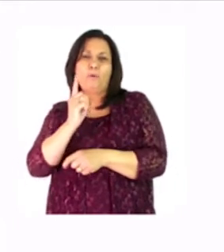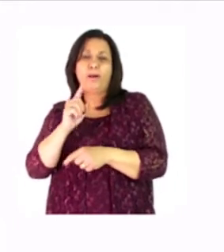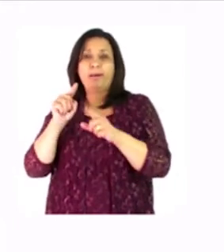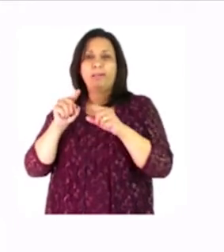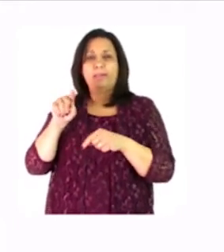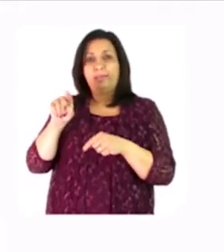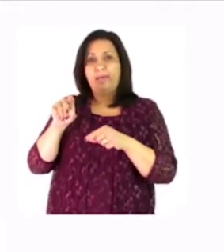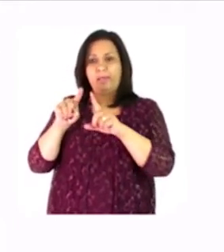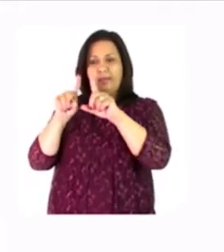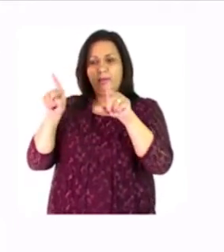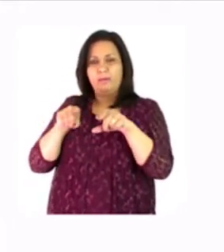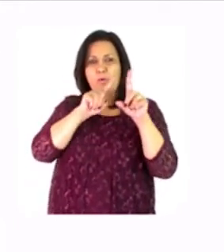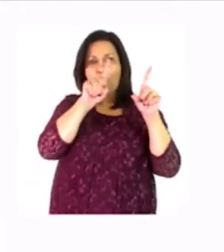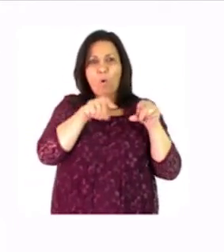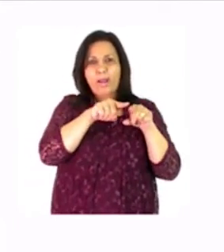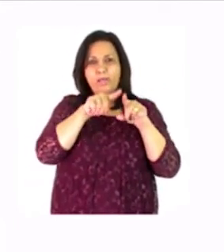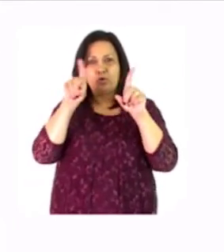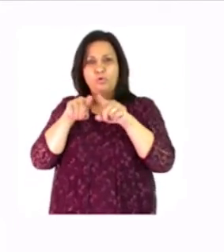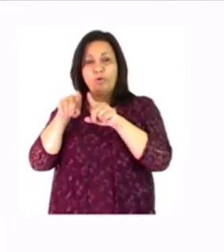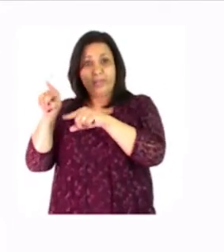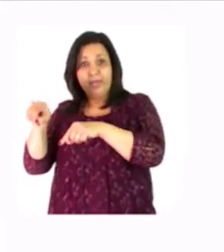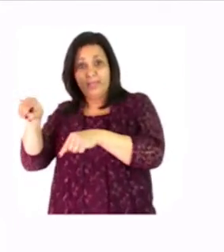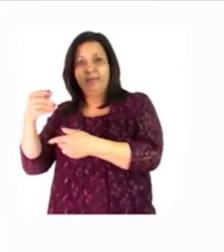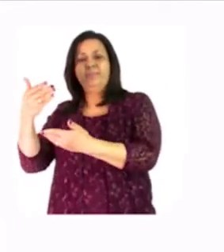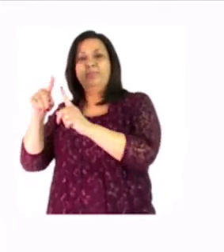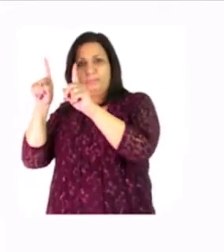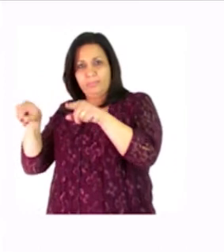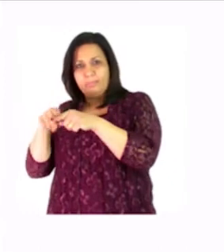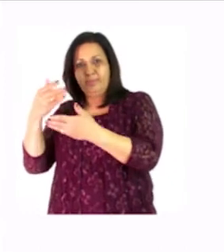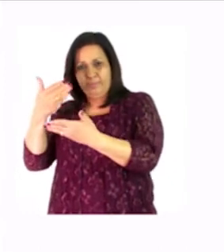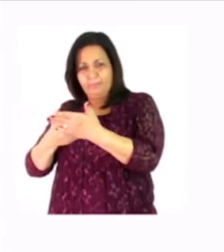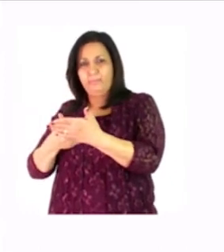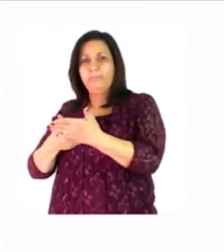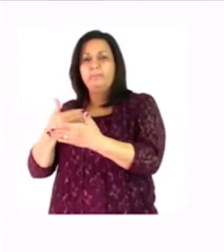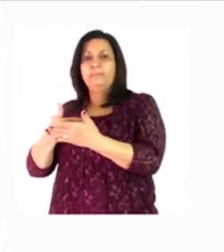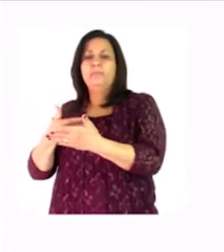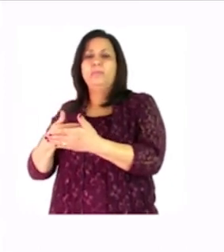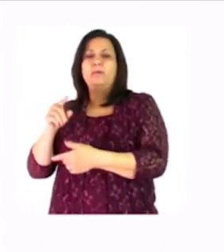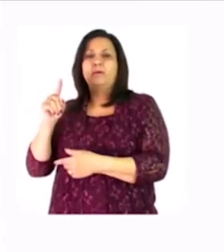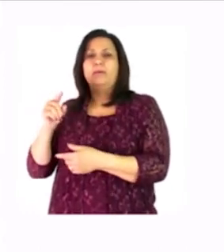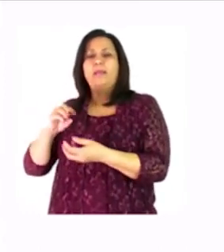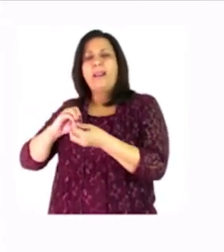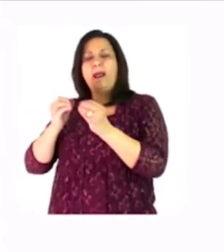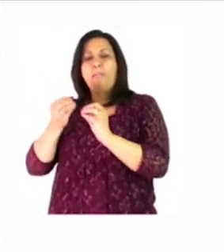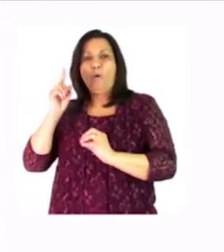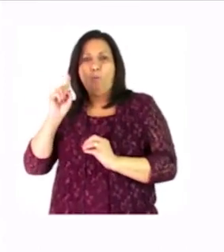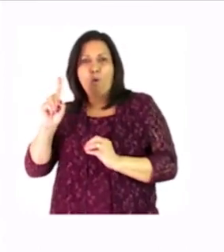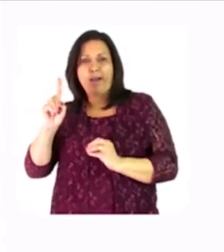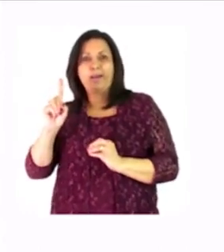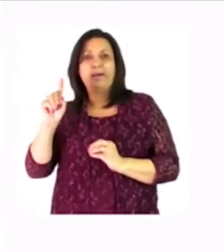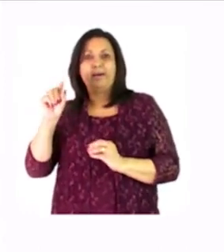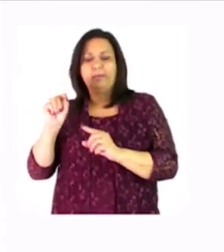picture in the second row that's number one so we put number one right below